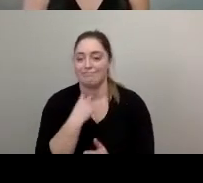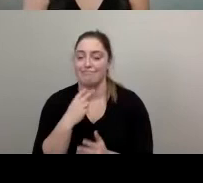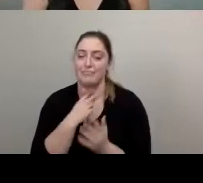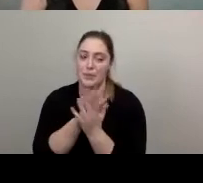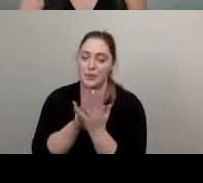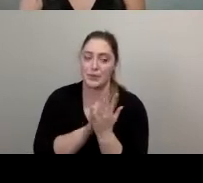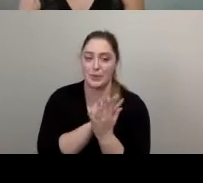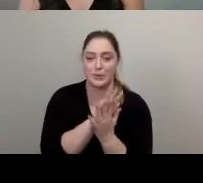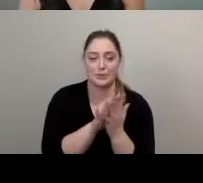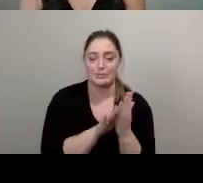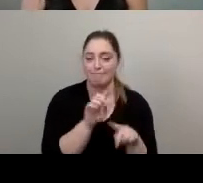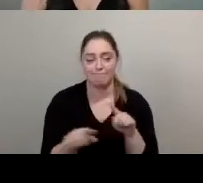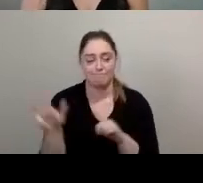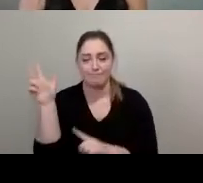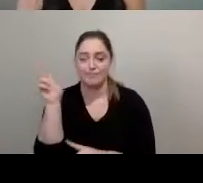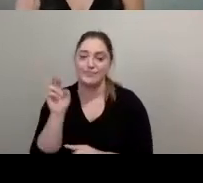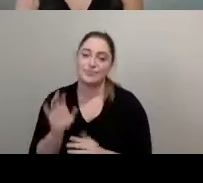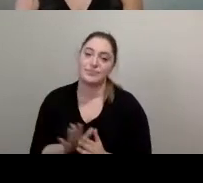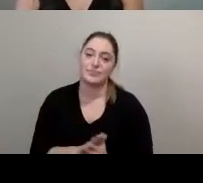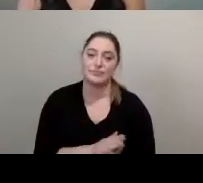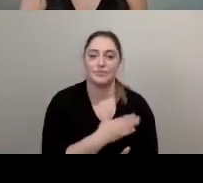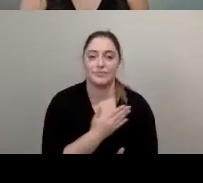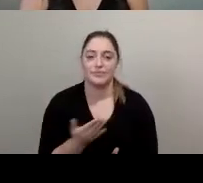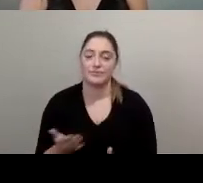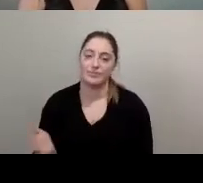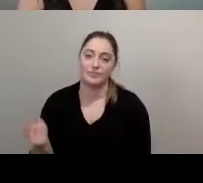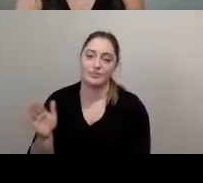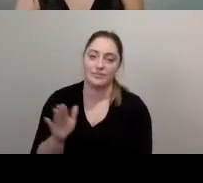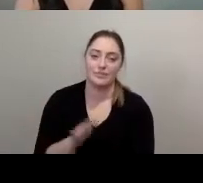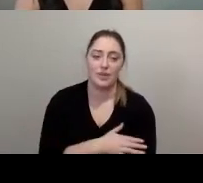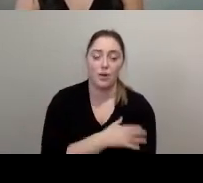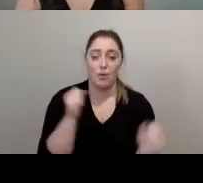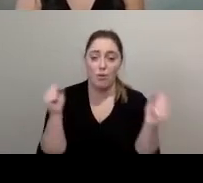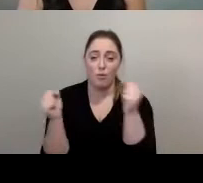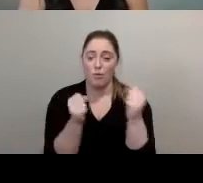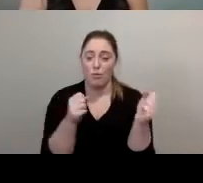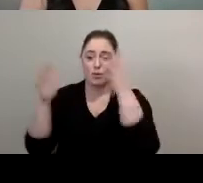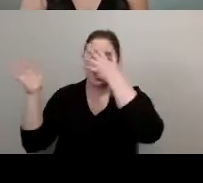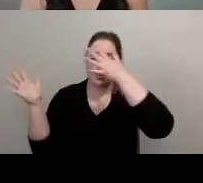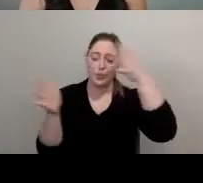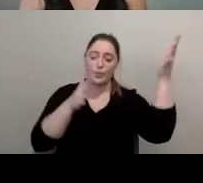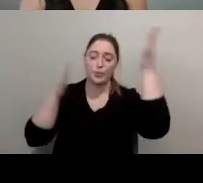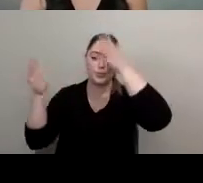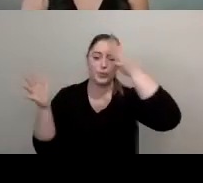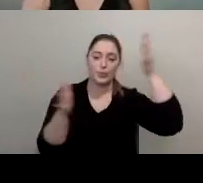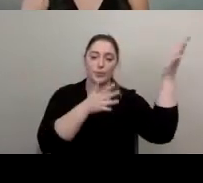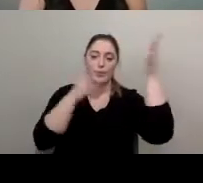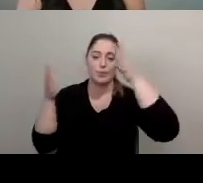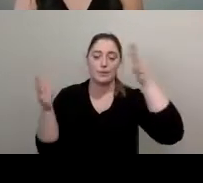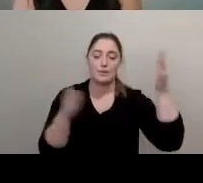realize